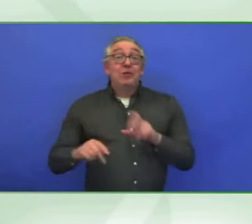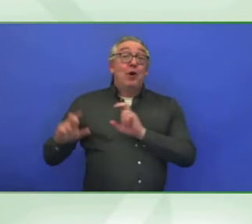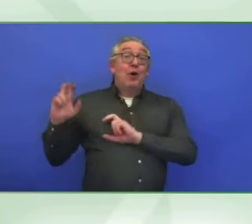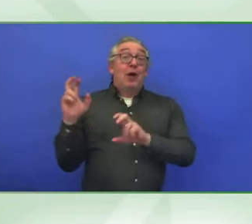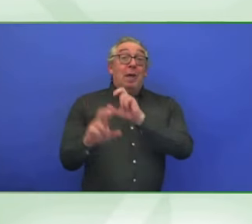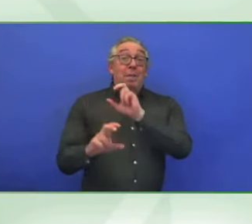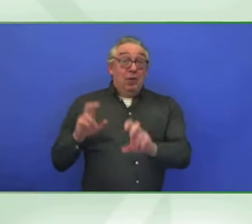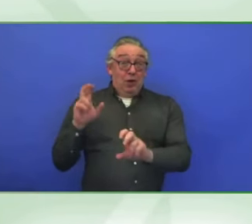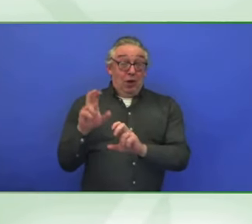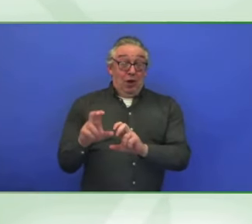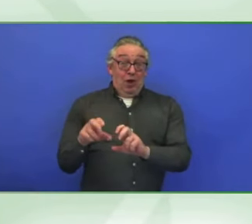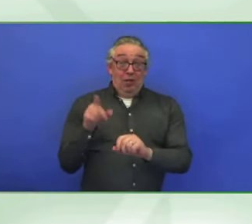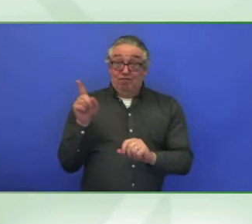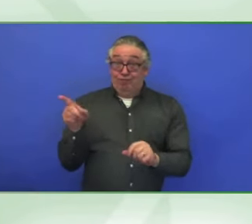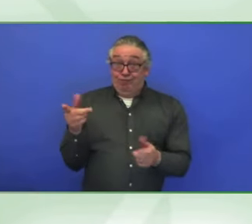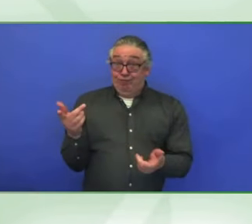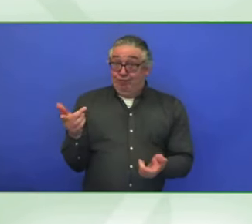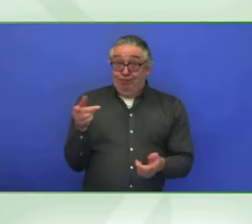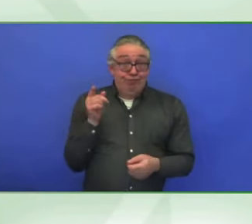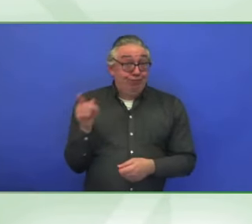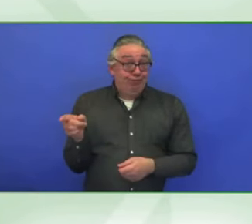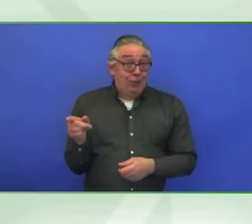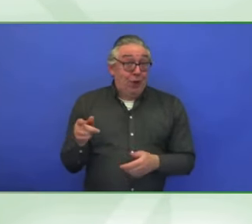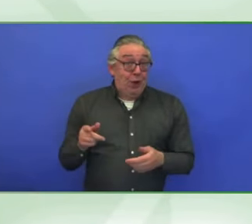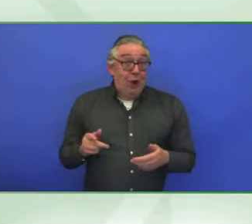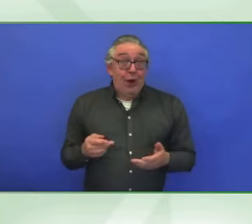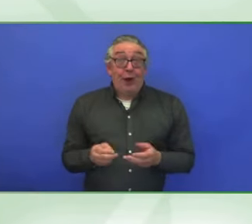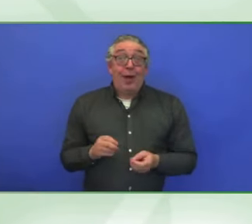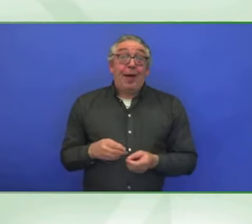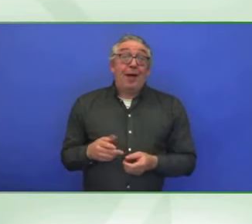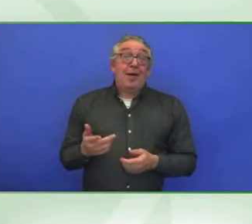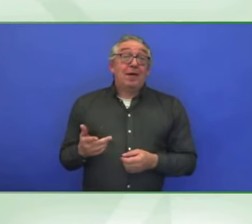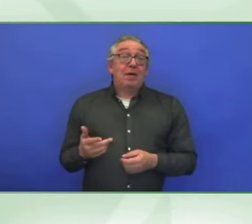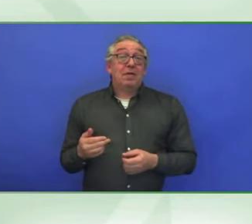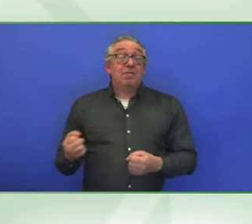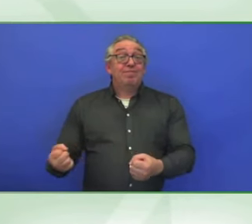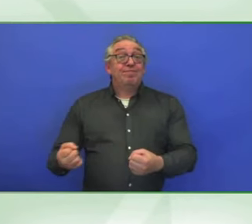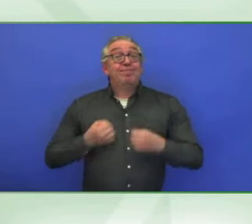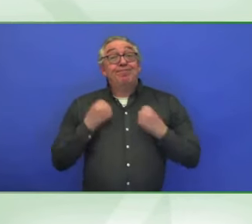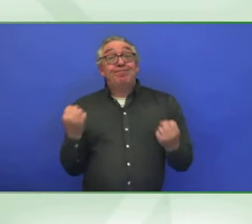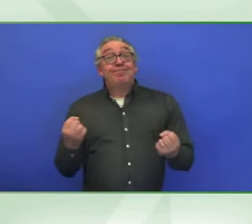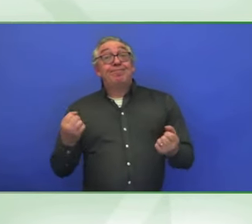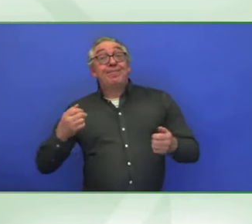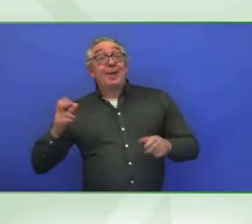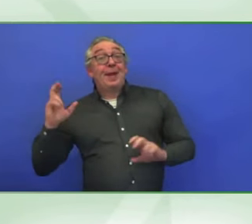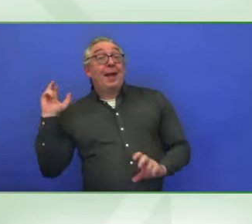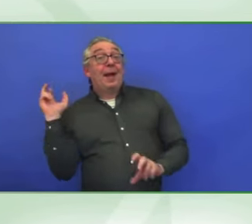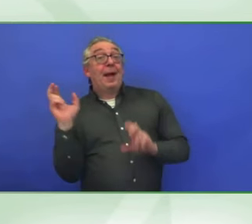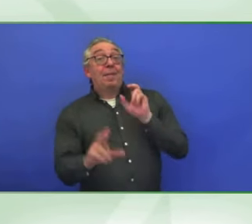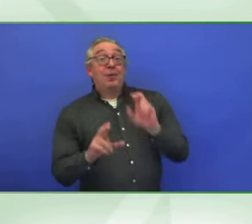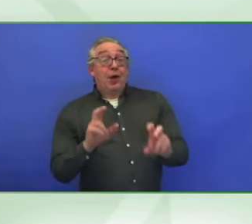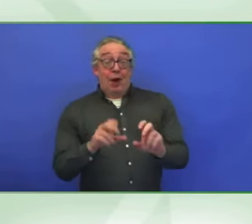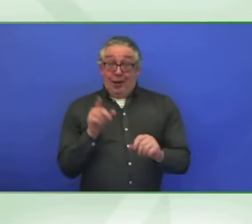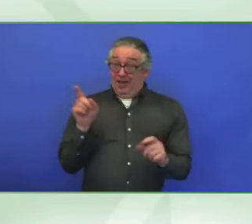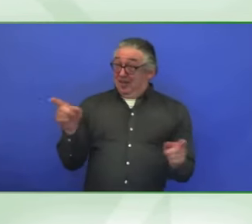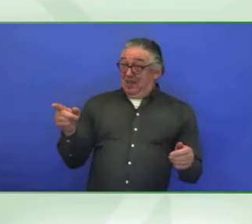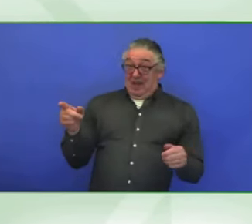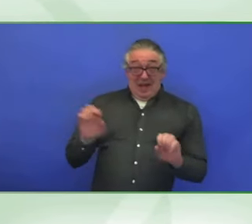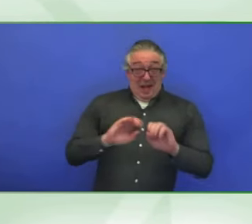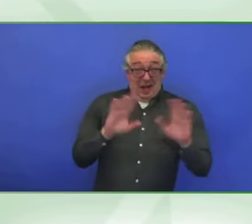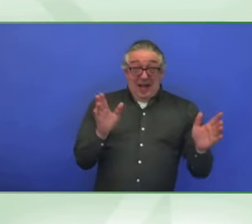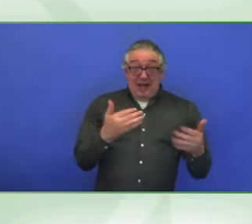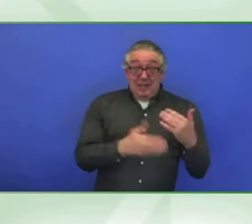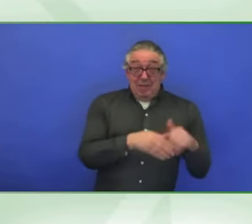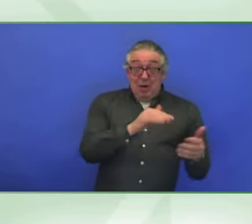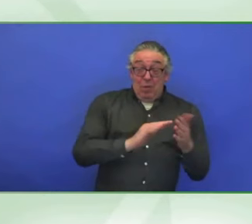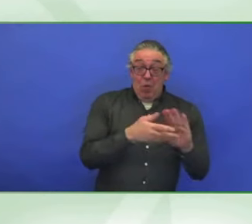The venture capital community is an open book for the disability community to engage with so that from day one, even before day one,